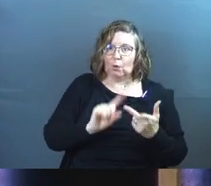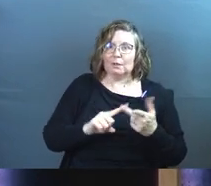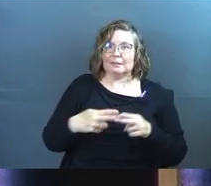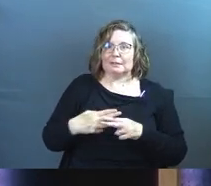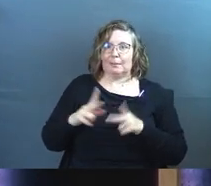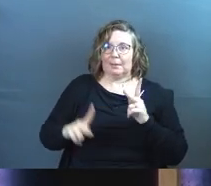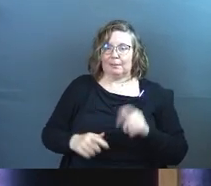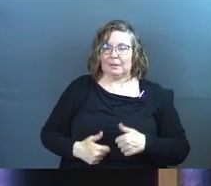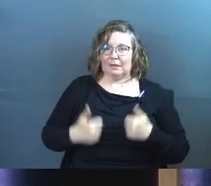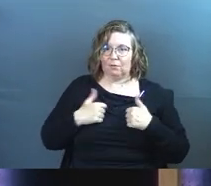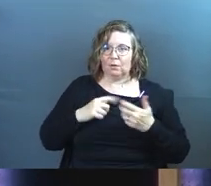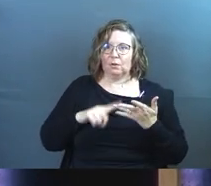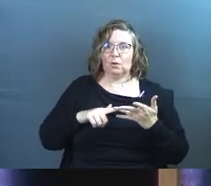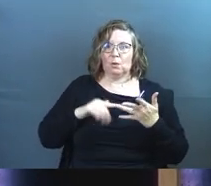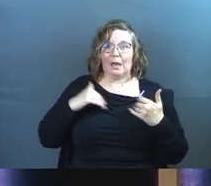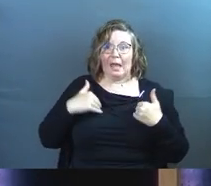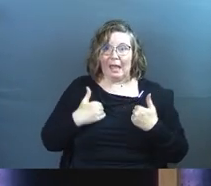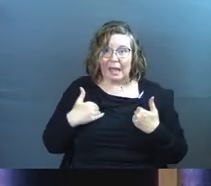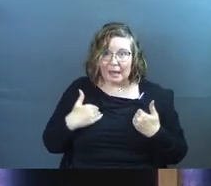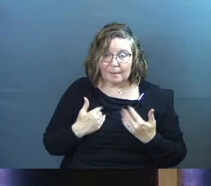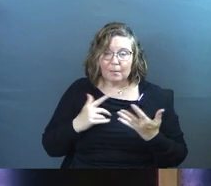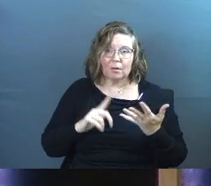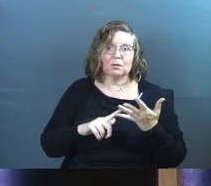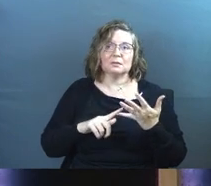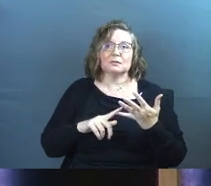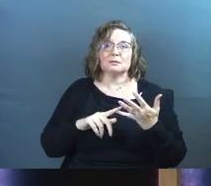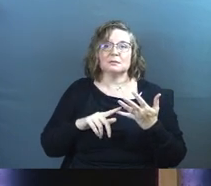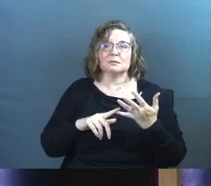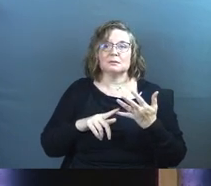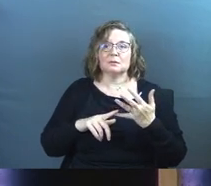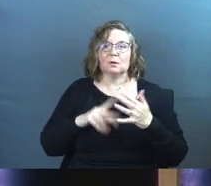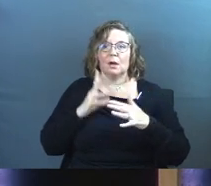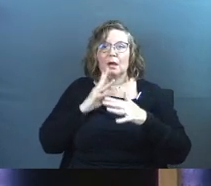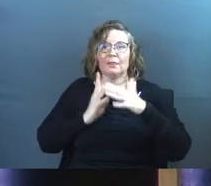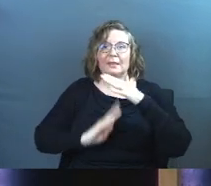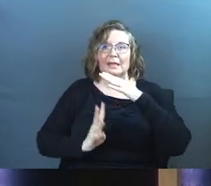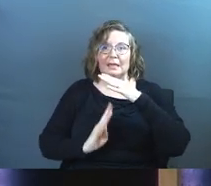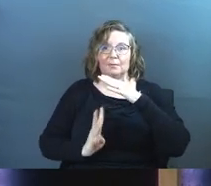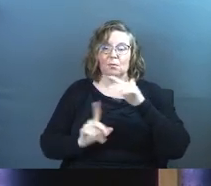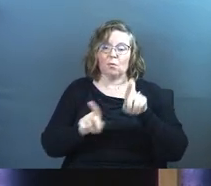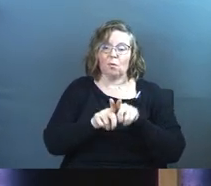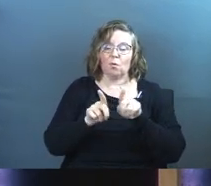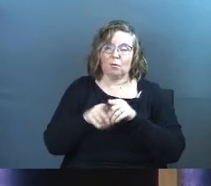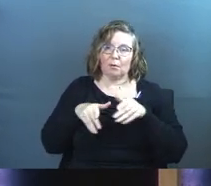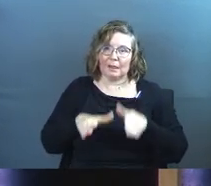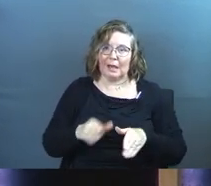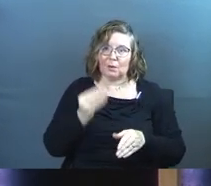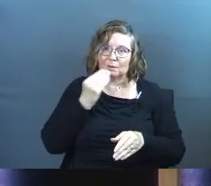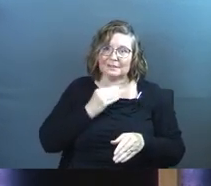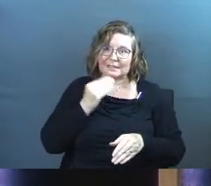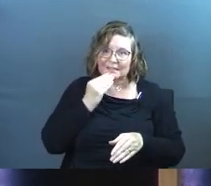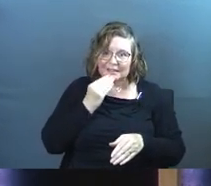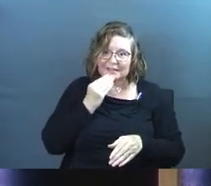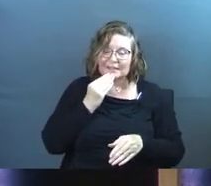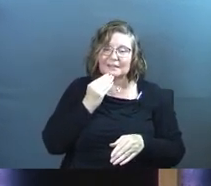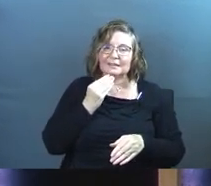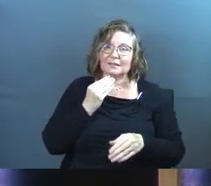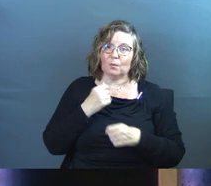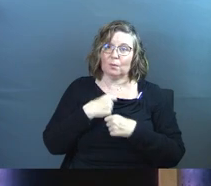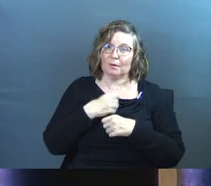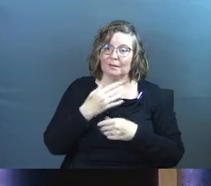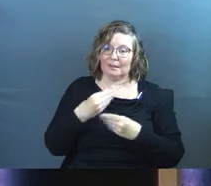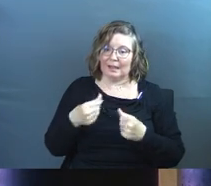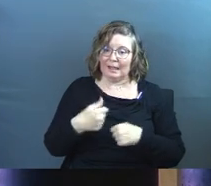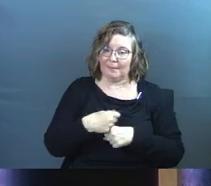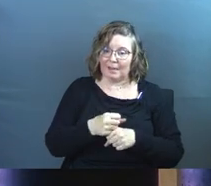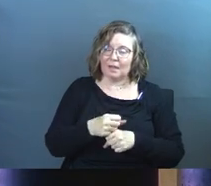you. Your livestock and the wild animals, even in your land, will also be allowed to eat what the land produces.